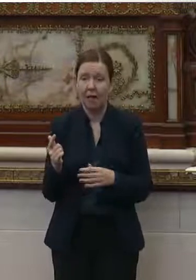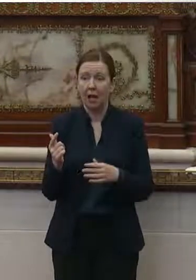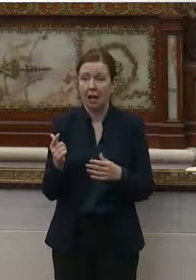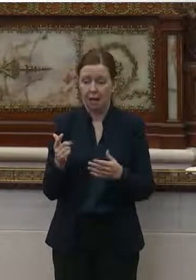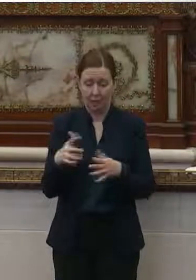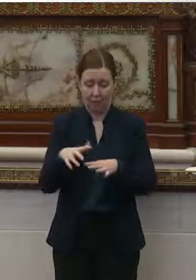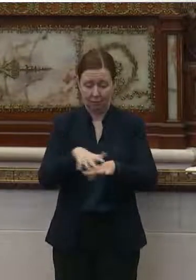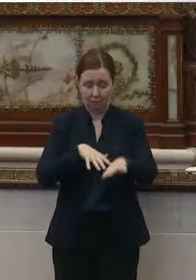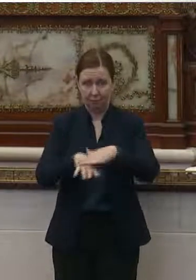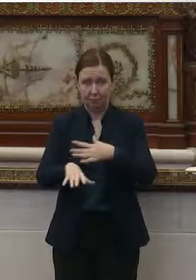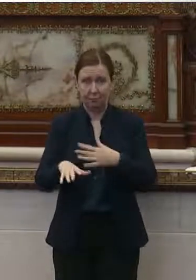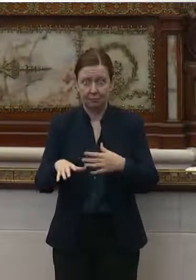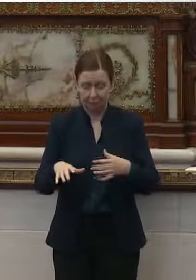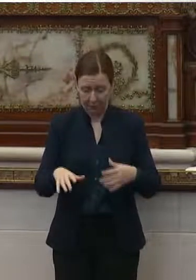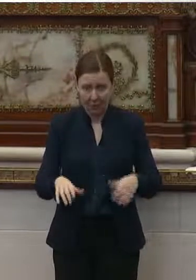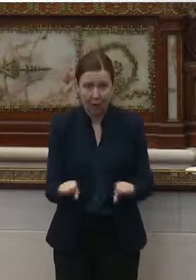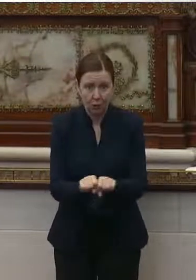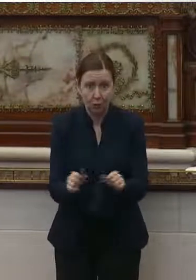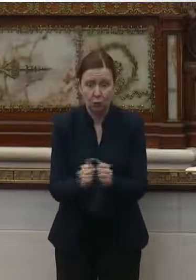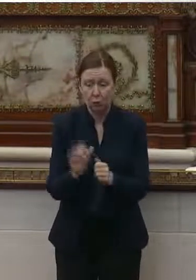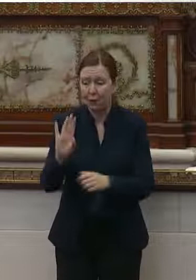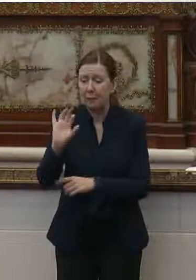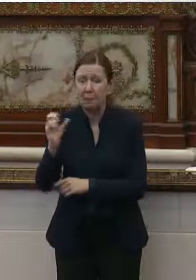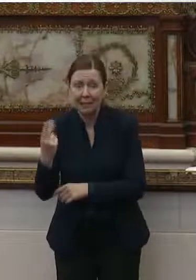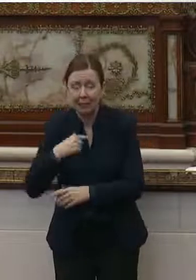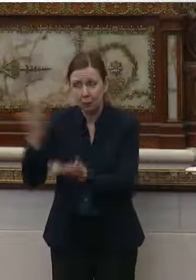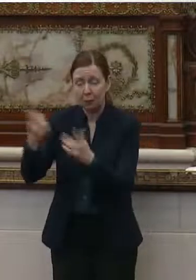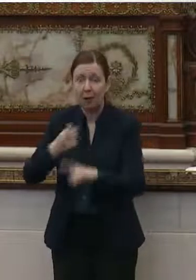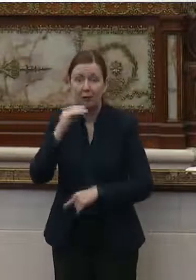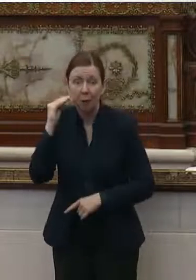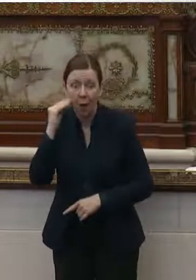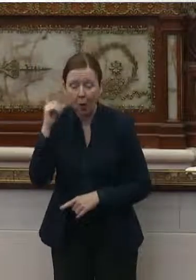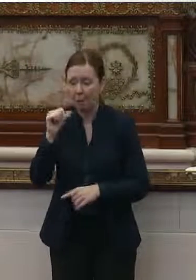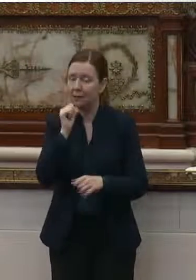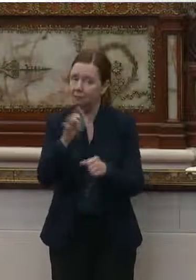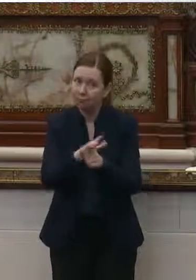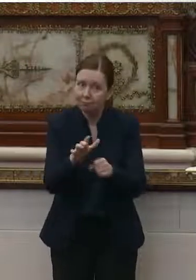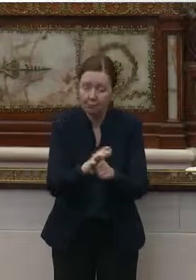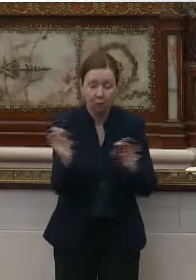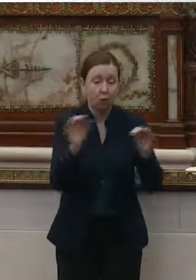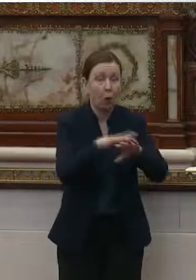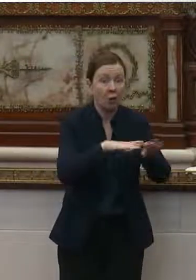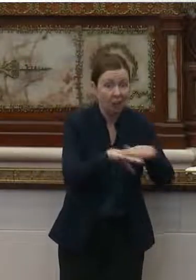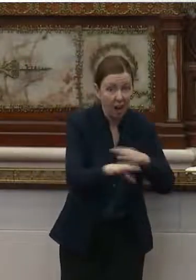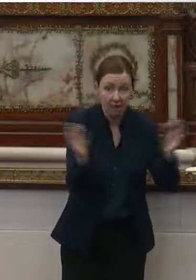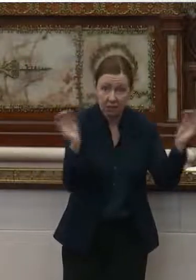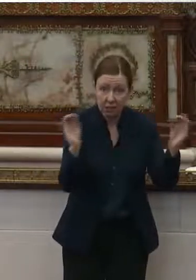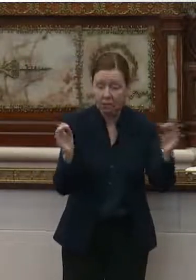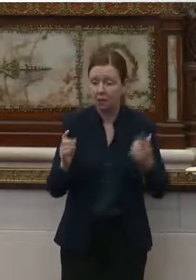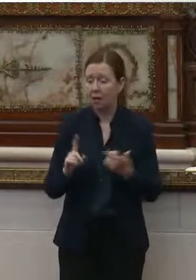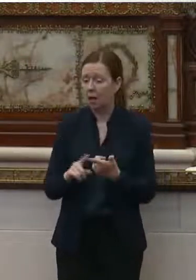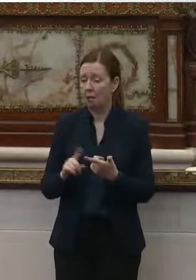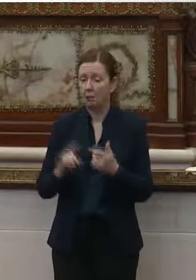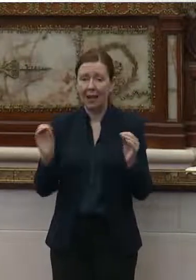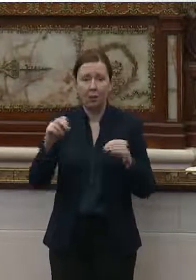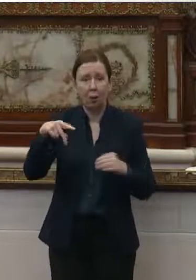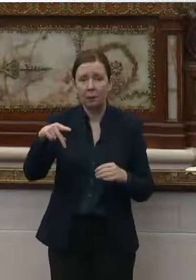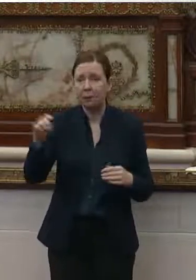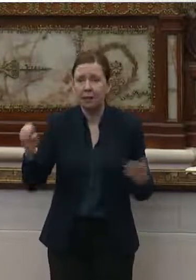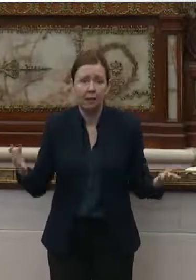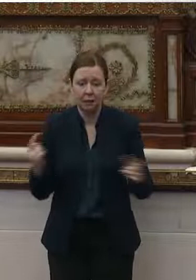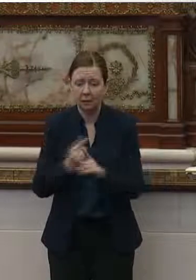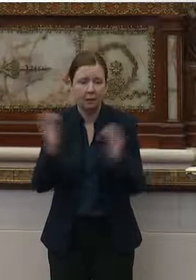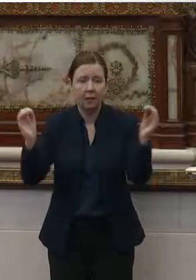and shoes with bleach that we bought from home because there were no gloves and there were no PPE, proper